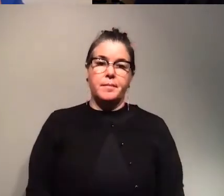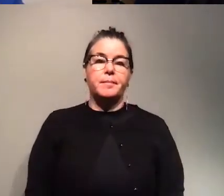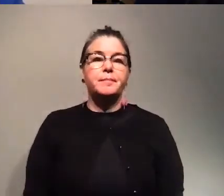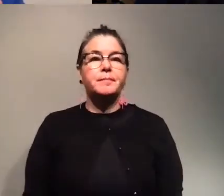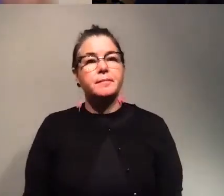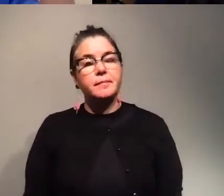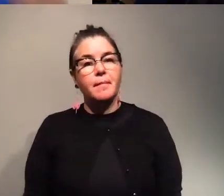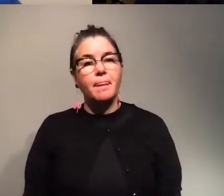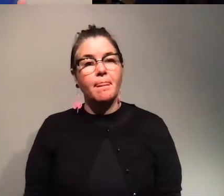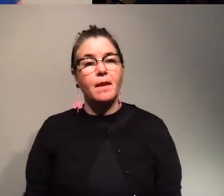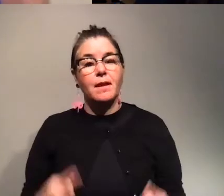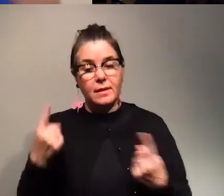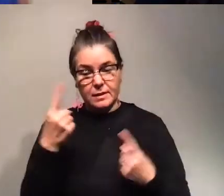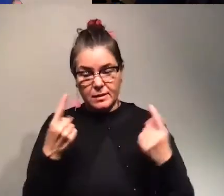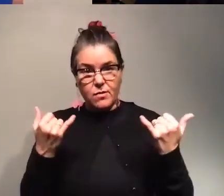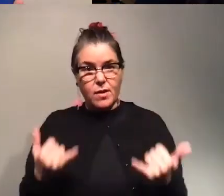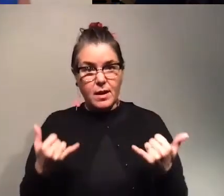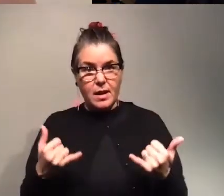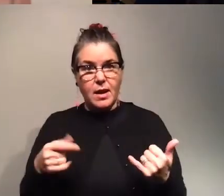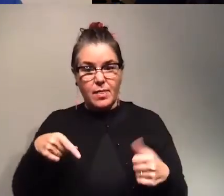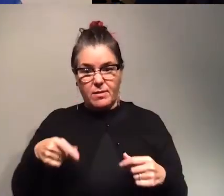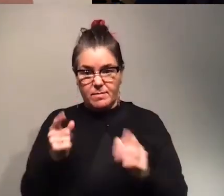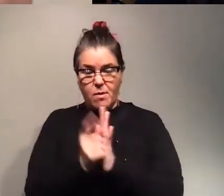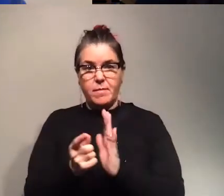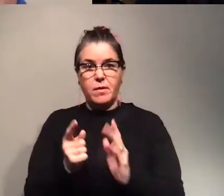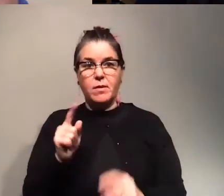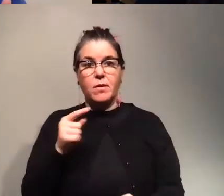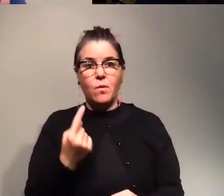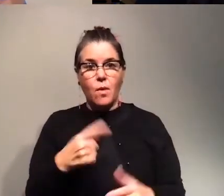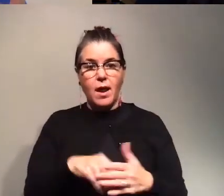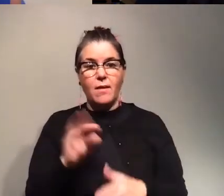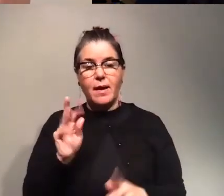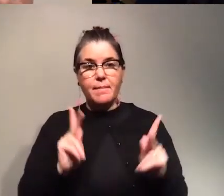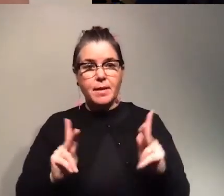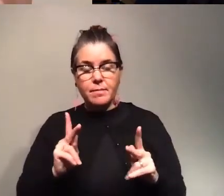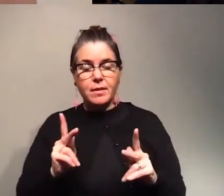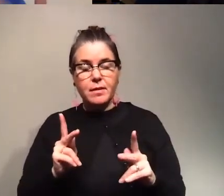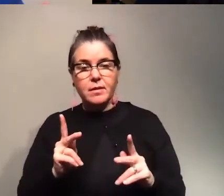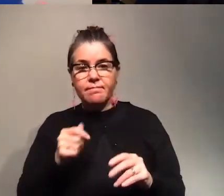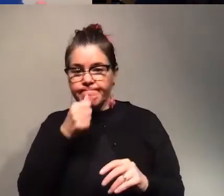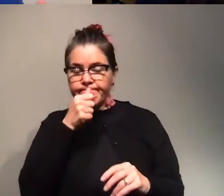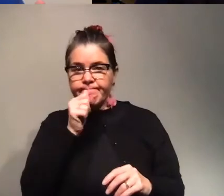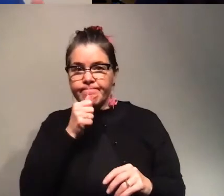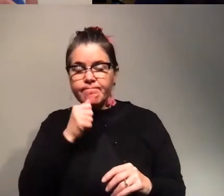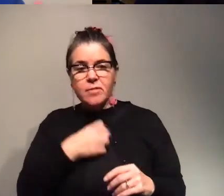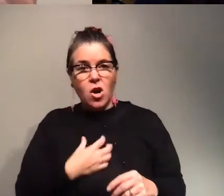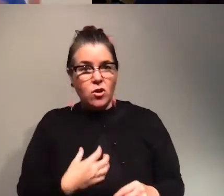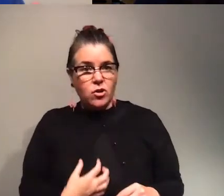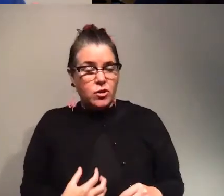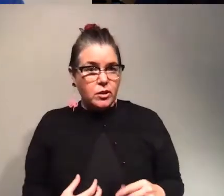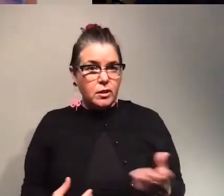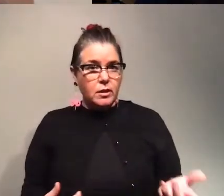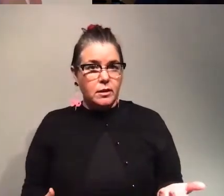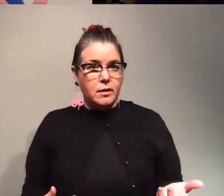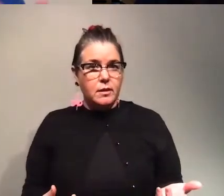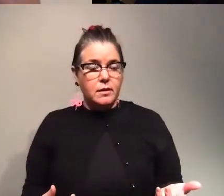consider that right now in this moment one of nine people is suffering from hunger like if we cannot